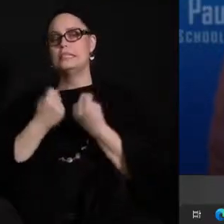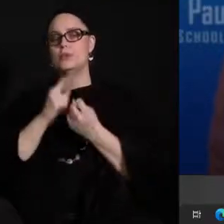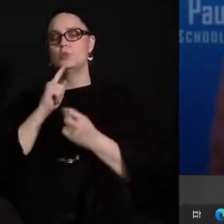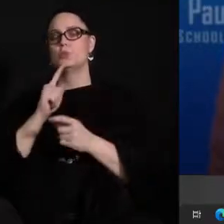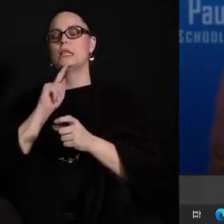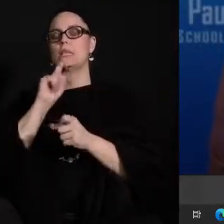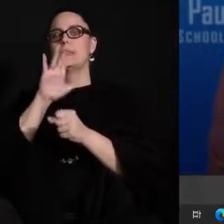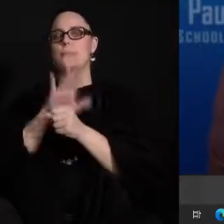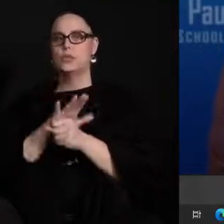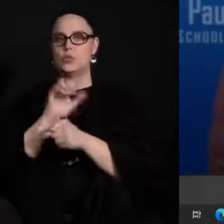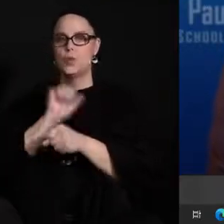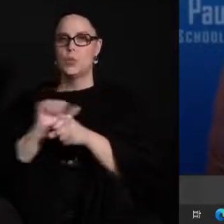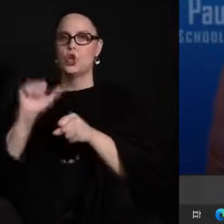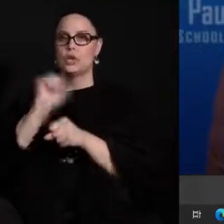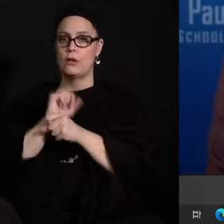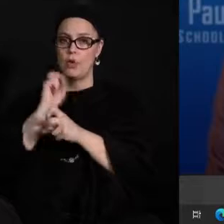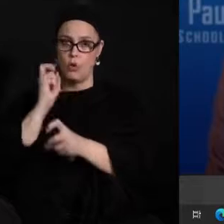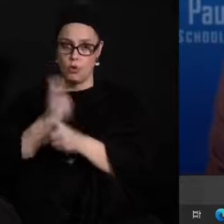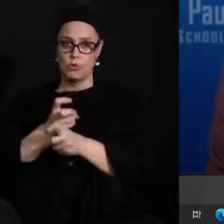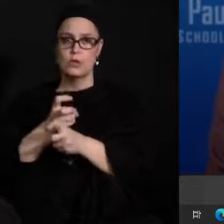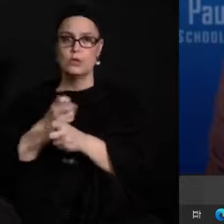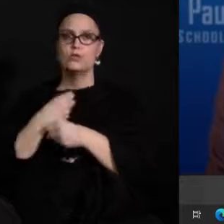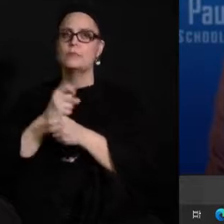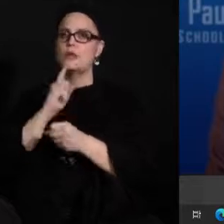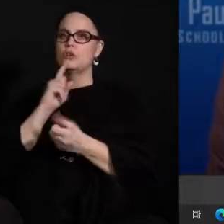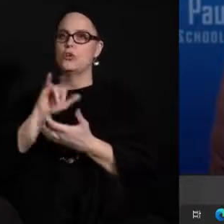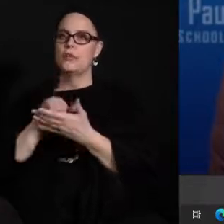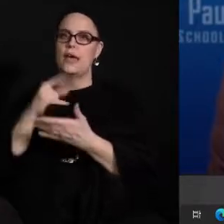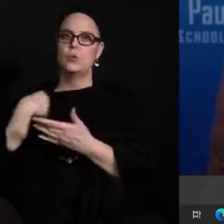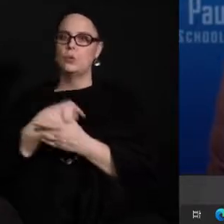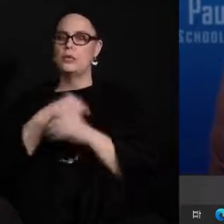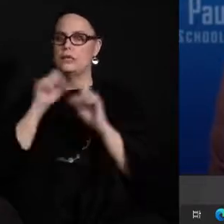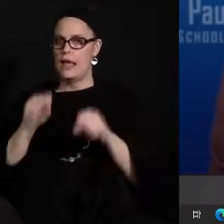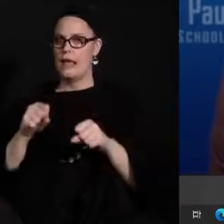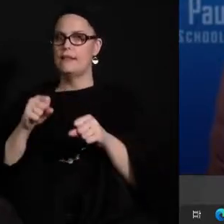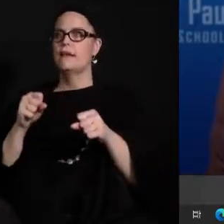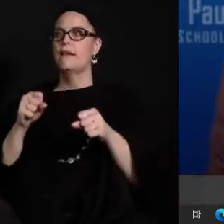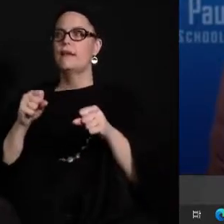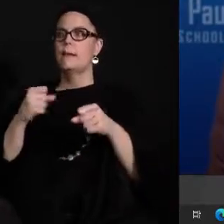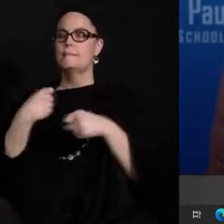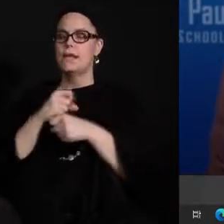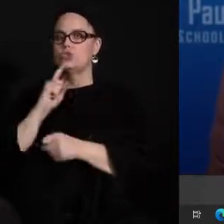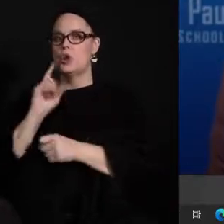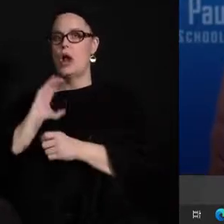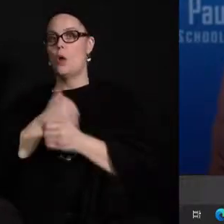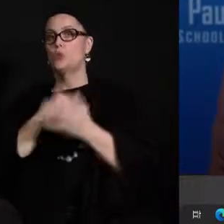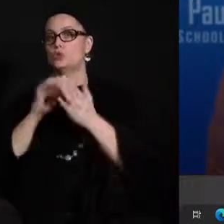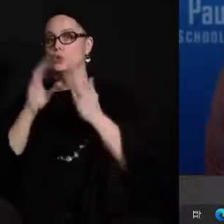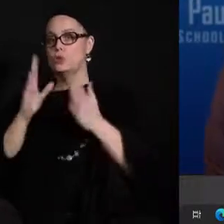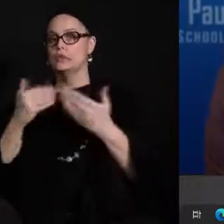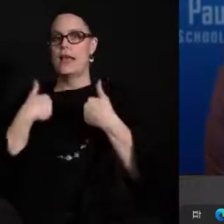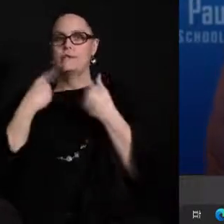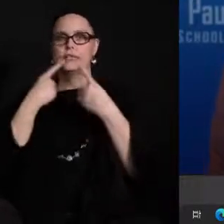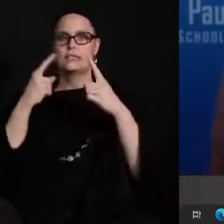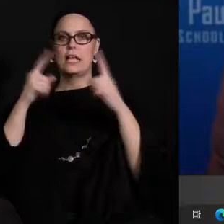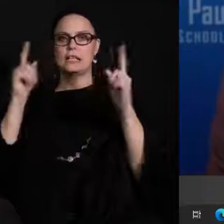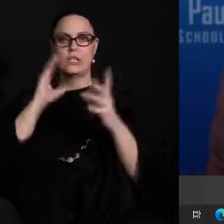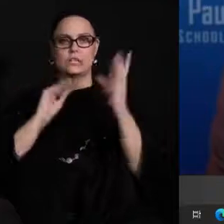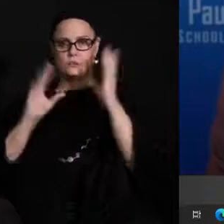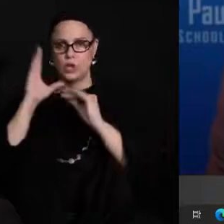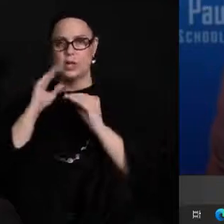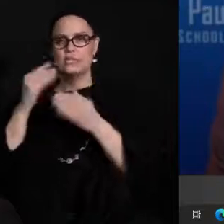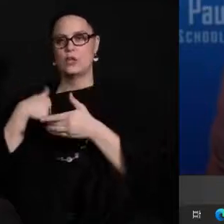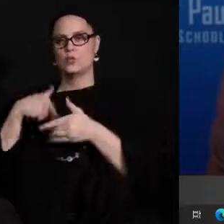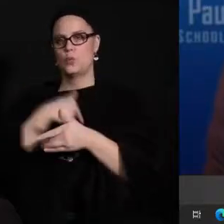together as hard as we can uh to again make sure that we can ensure that our students are having a successful experience experience as we truly